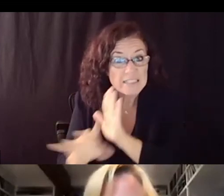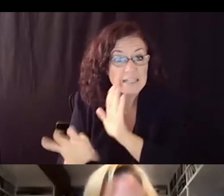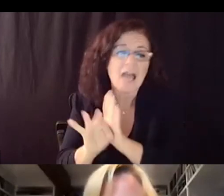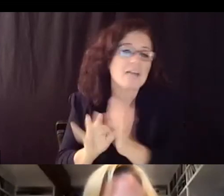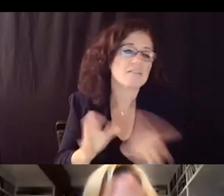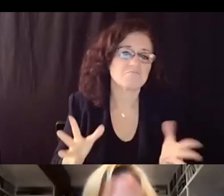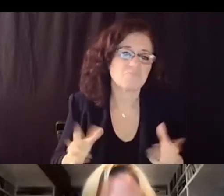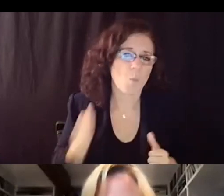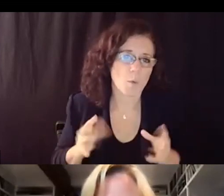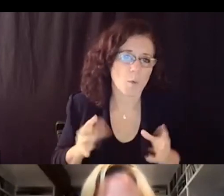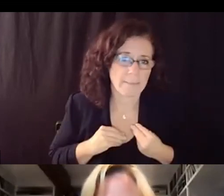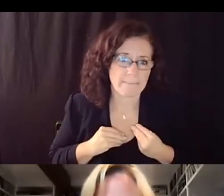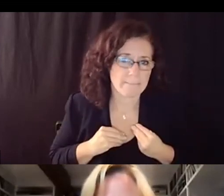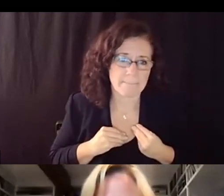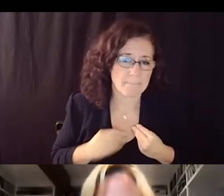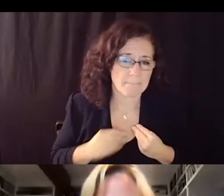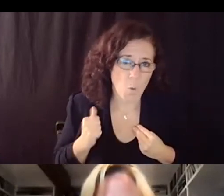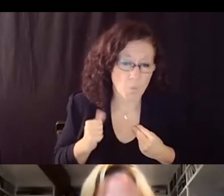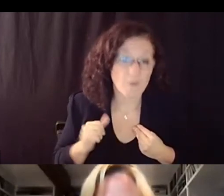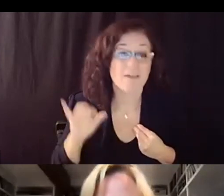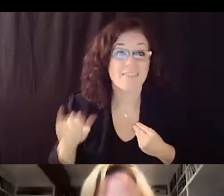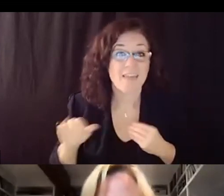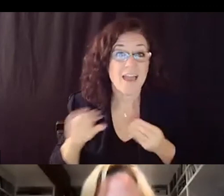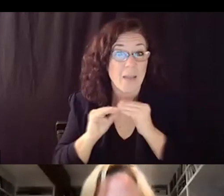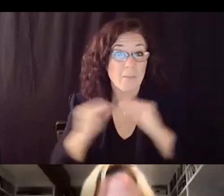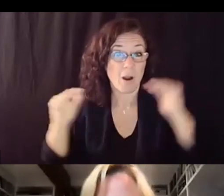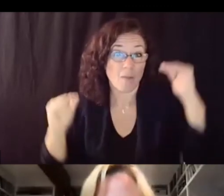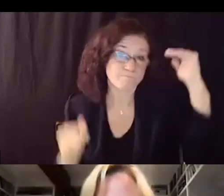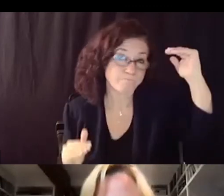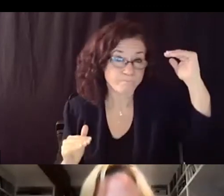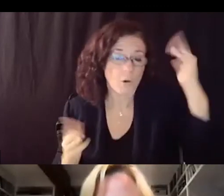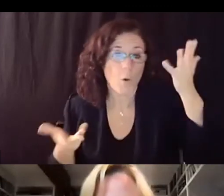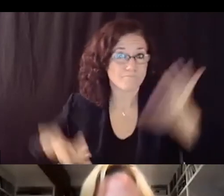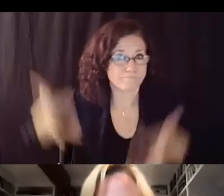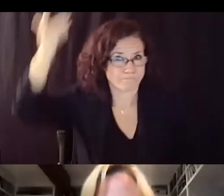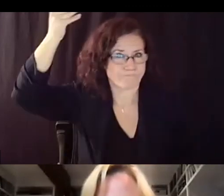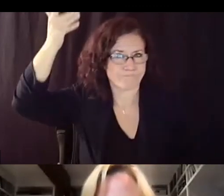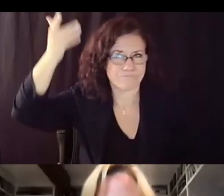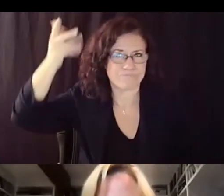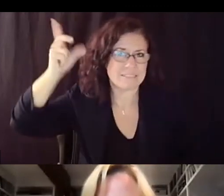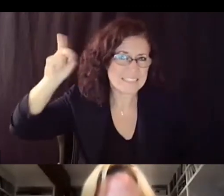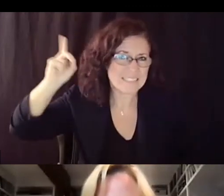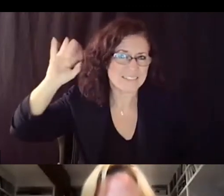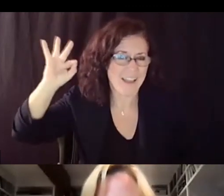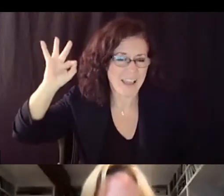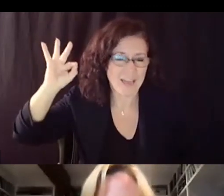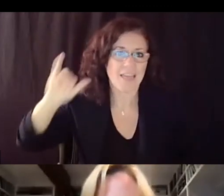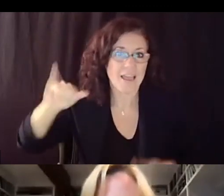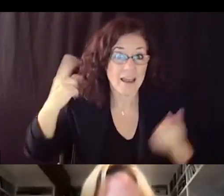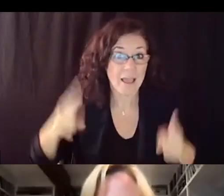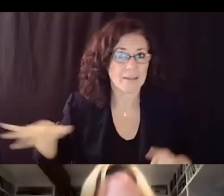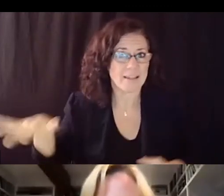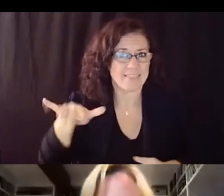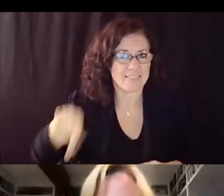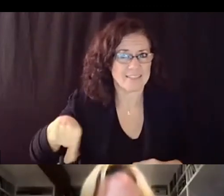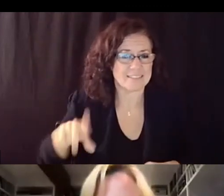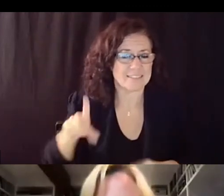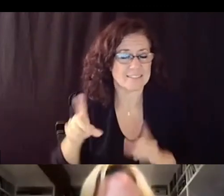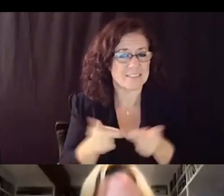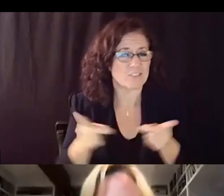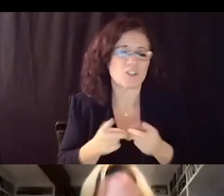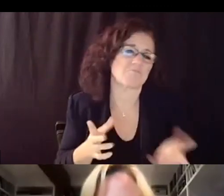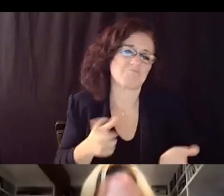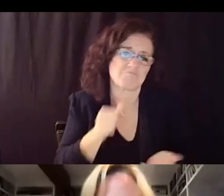disproportionality that exists in this district and so i just want to reiterate my commitment and i